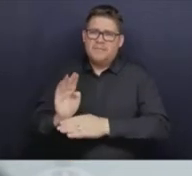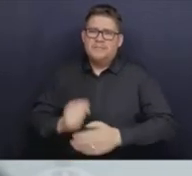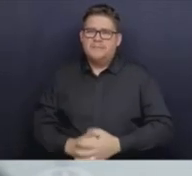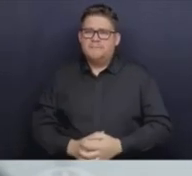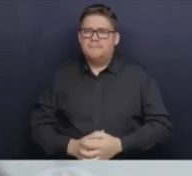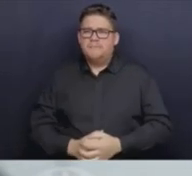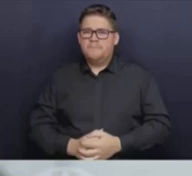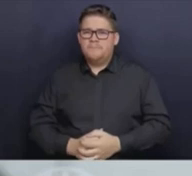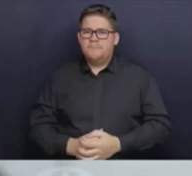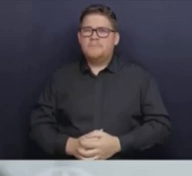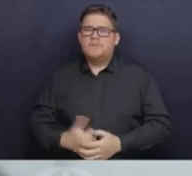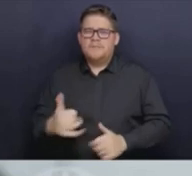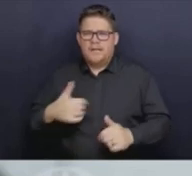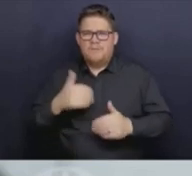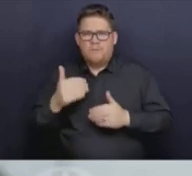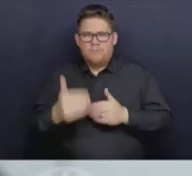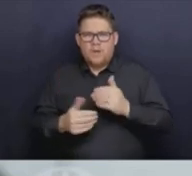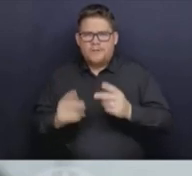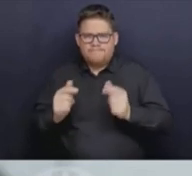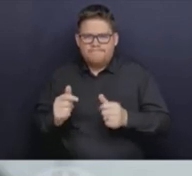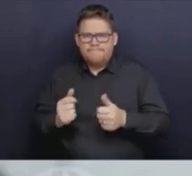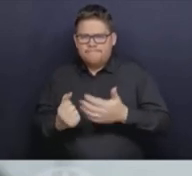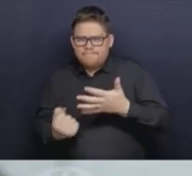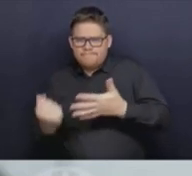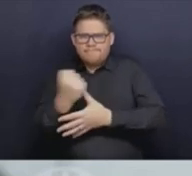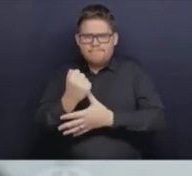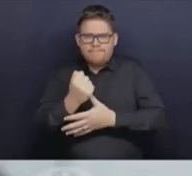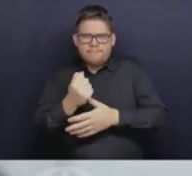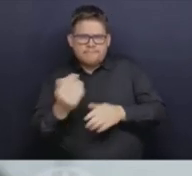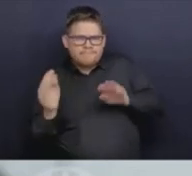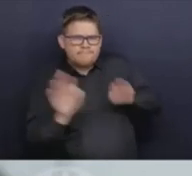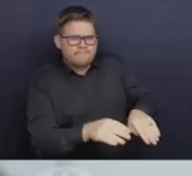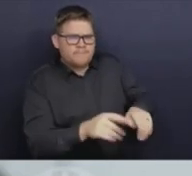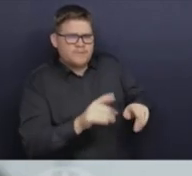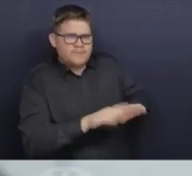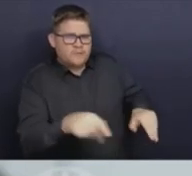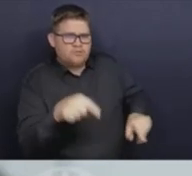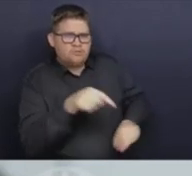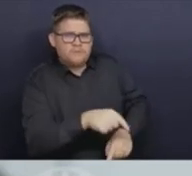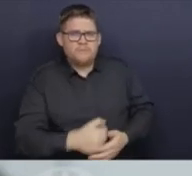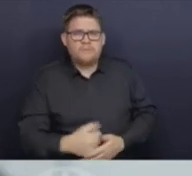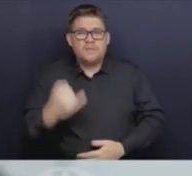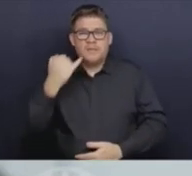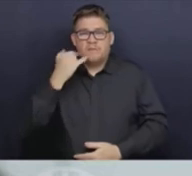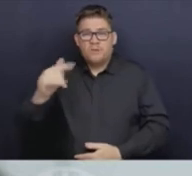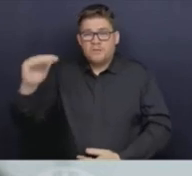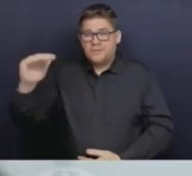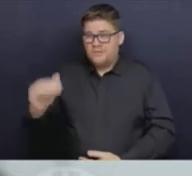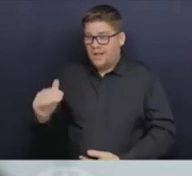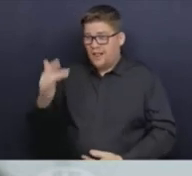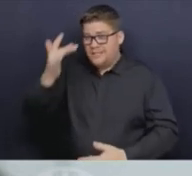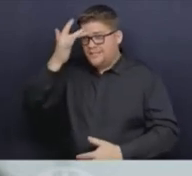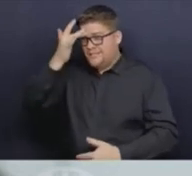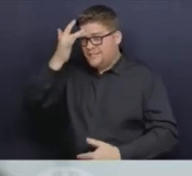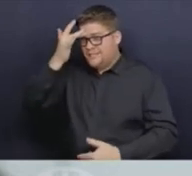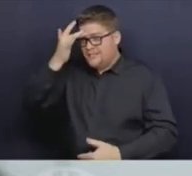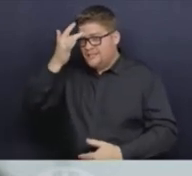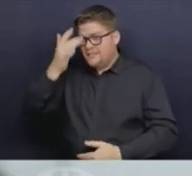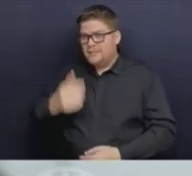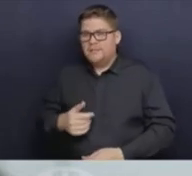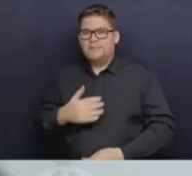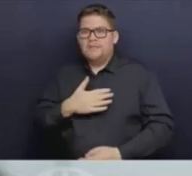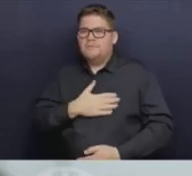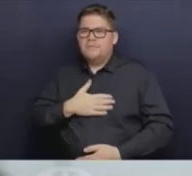and effectively triage children. And if you need, if your child is ill and needs to be seen, don't be afraid to go to the emergency